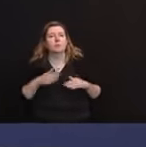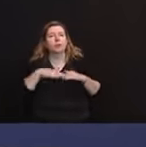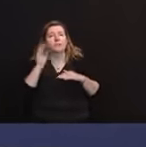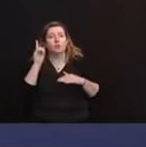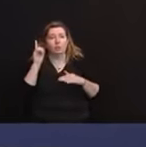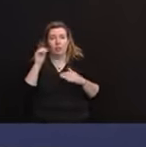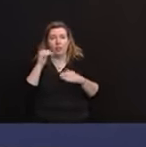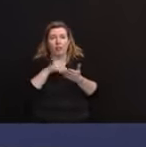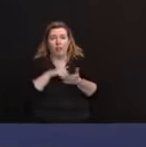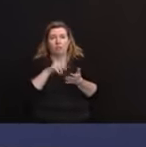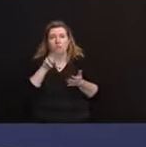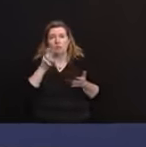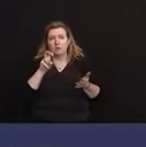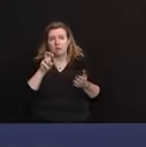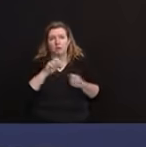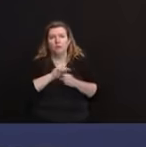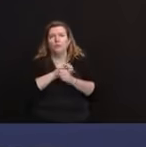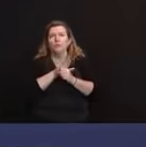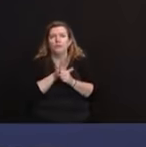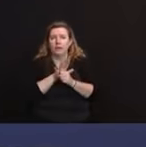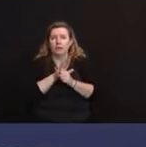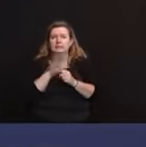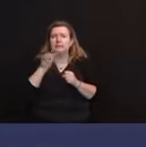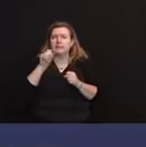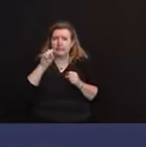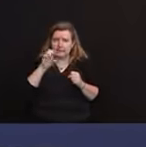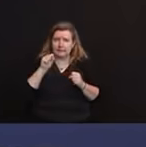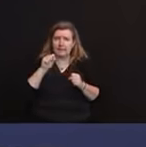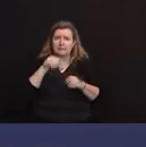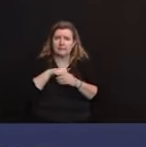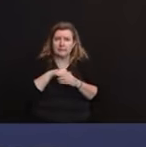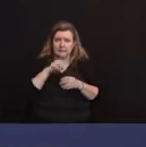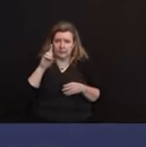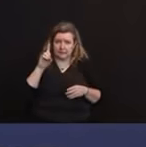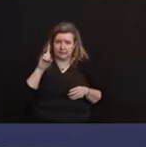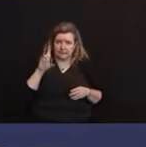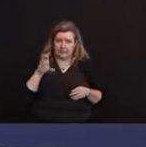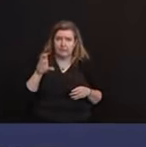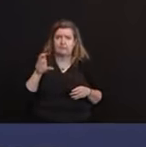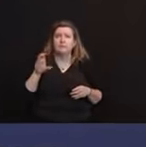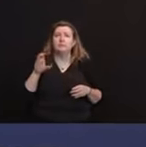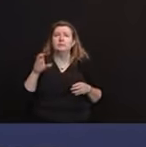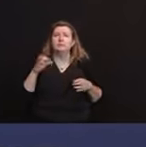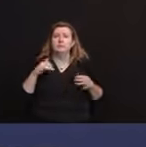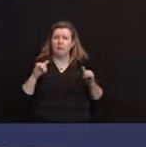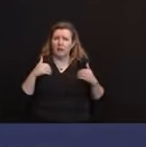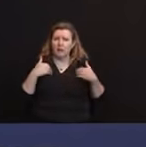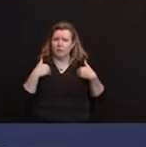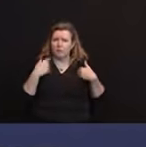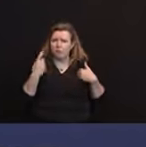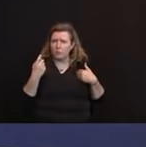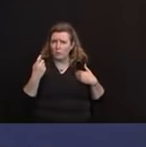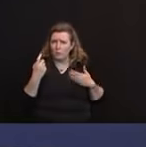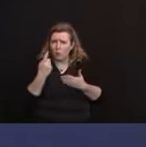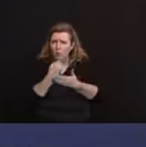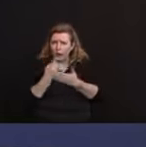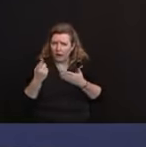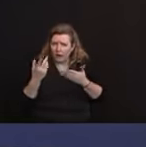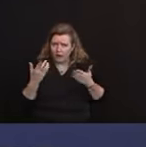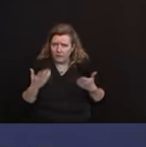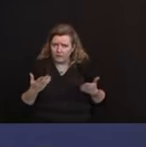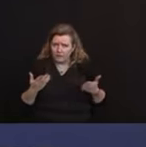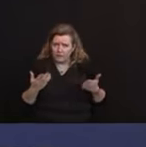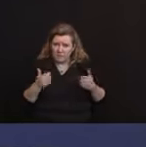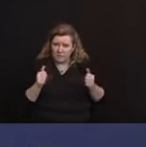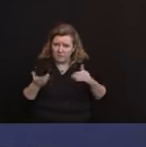in December, the most of any month since June and we still have more than a week to go. Big jump up today. But the